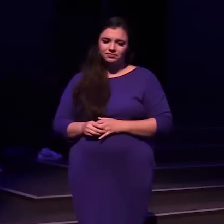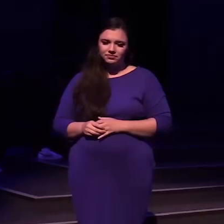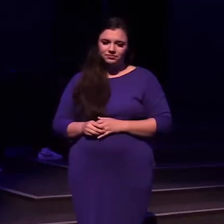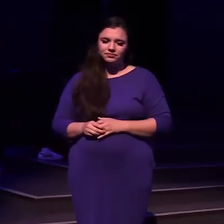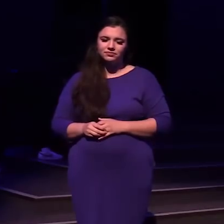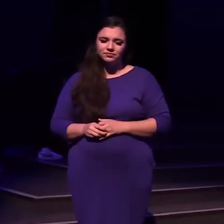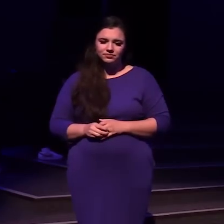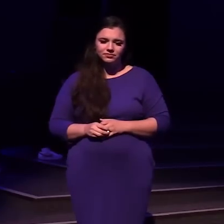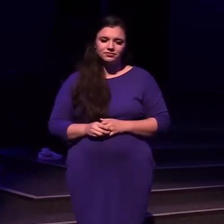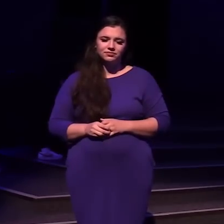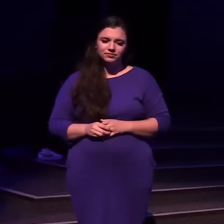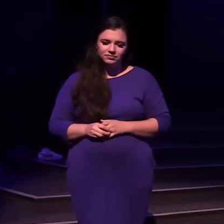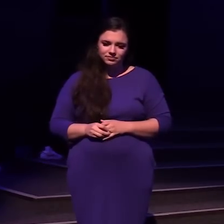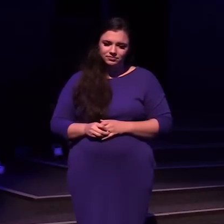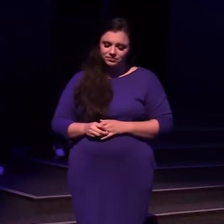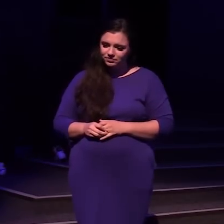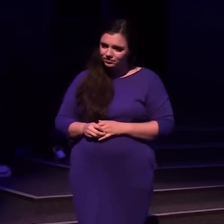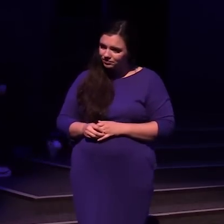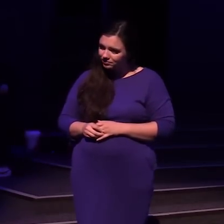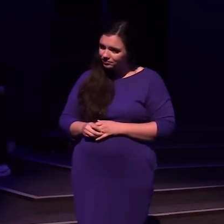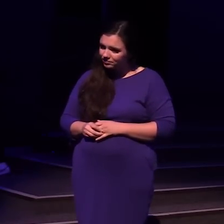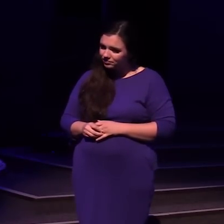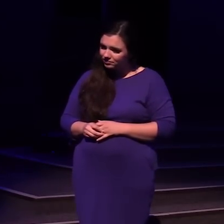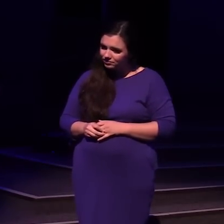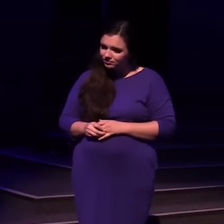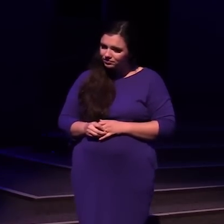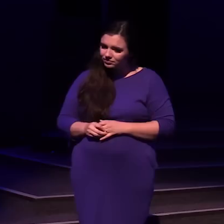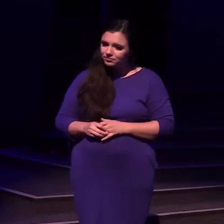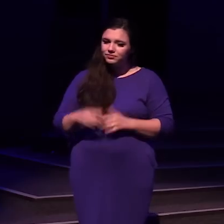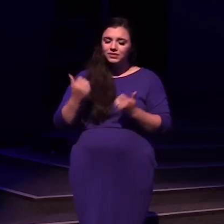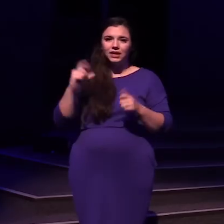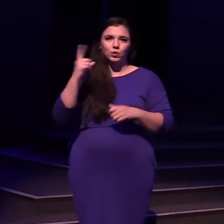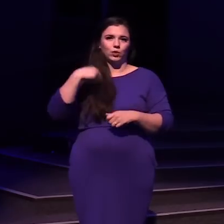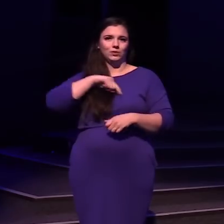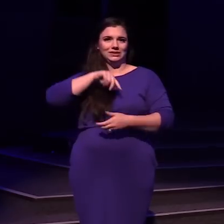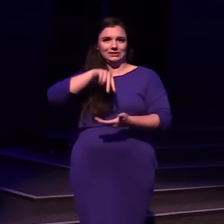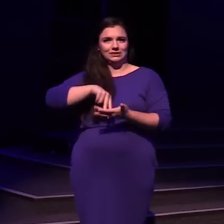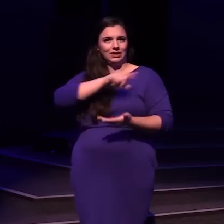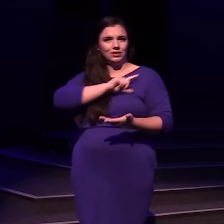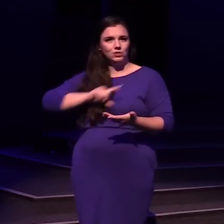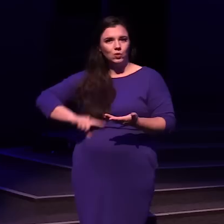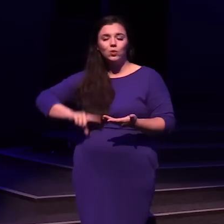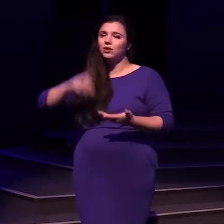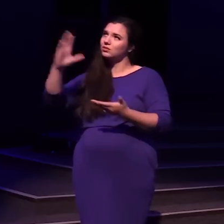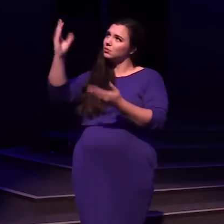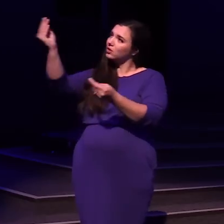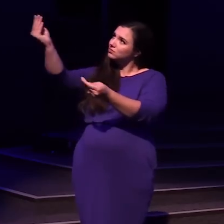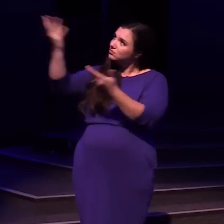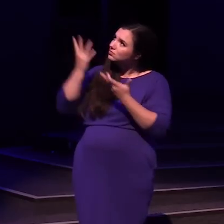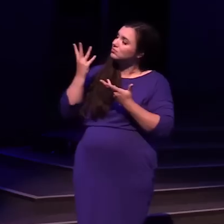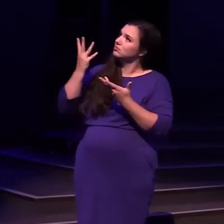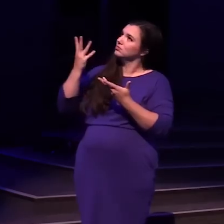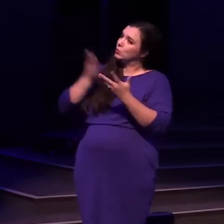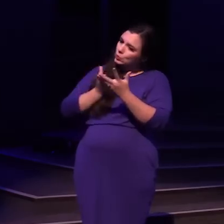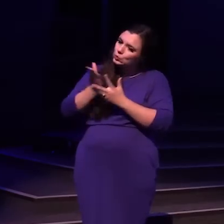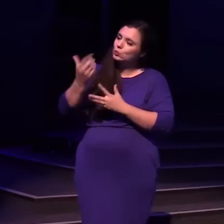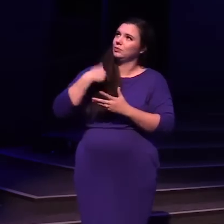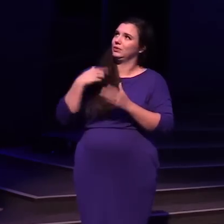Move mountains in our world Move mountains wherever we stand, Lord God Speak to me and through me